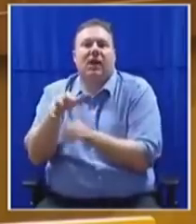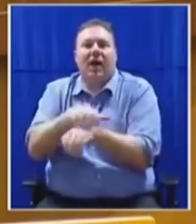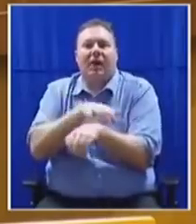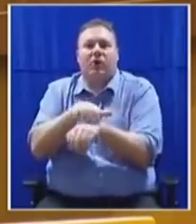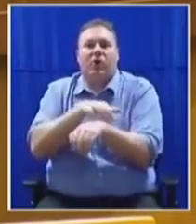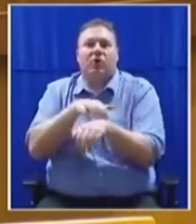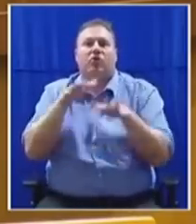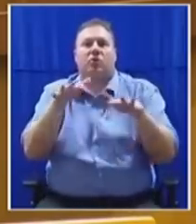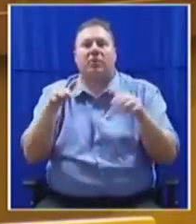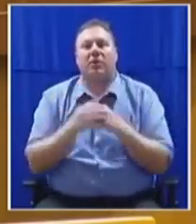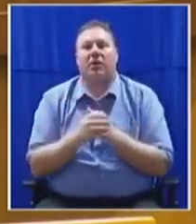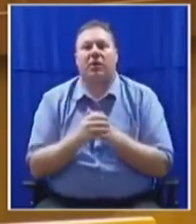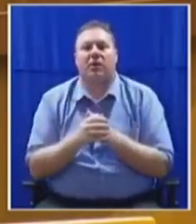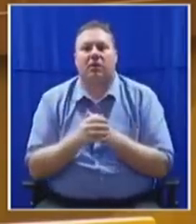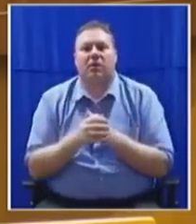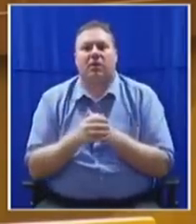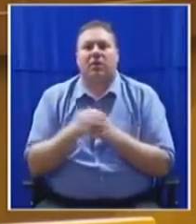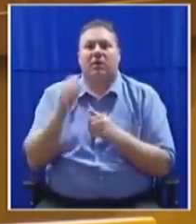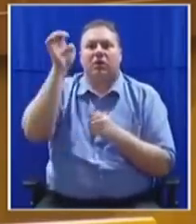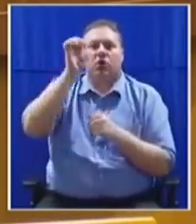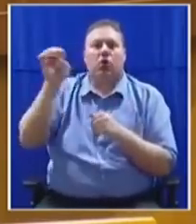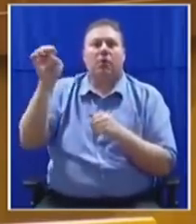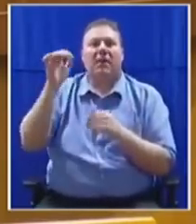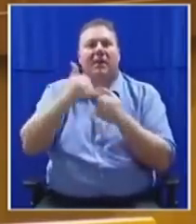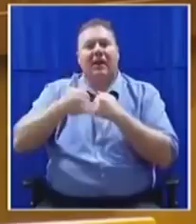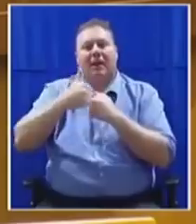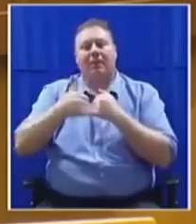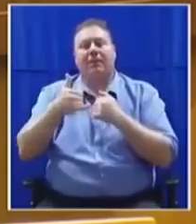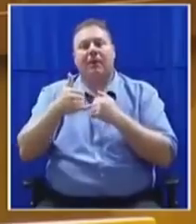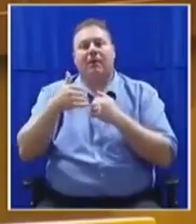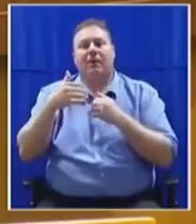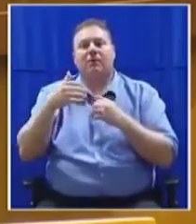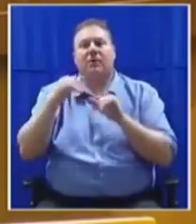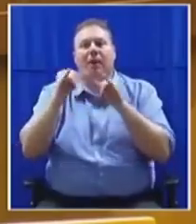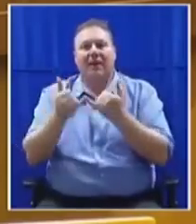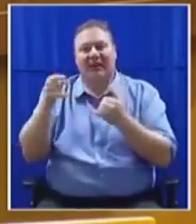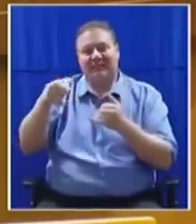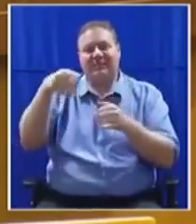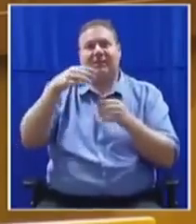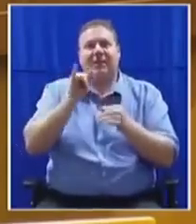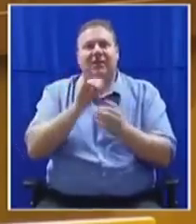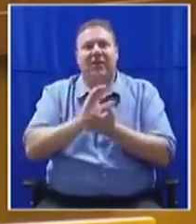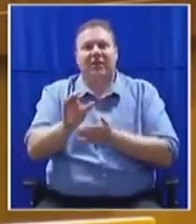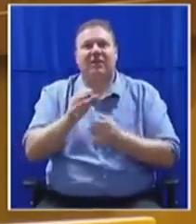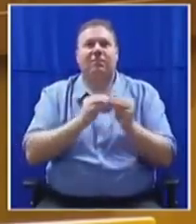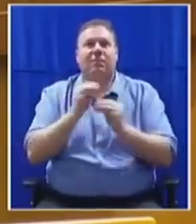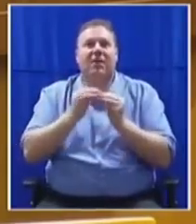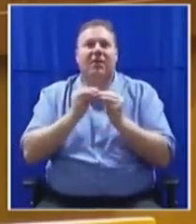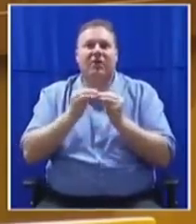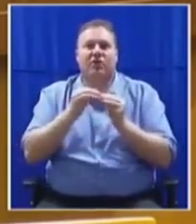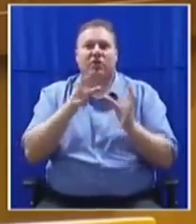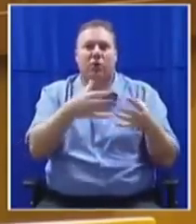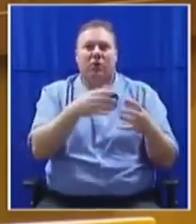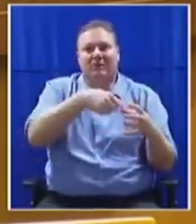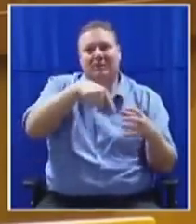practitioners and the European companies that are invested in the manufacturing sector. So it is to say that now